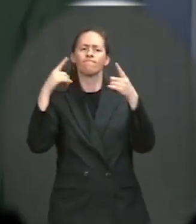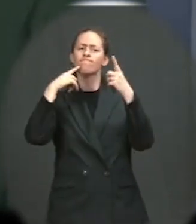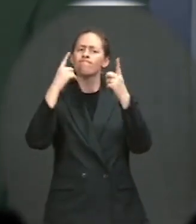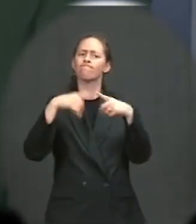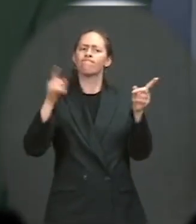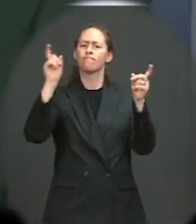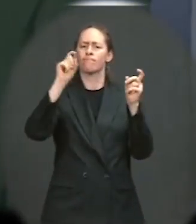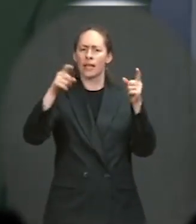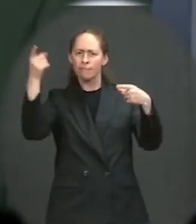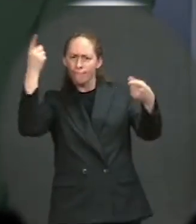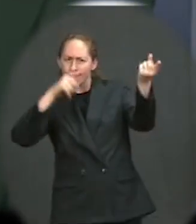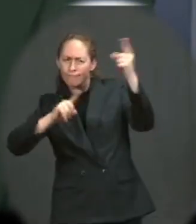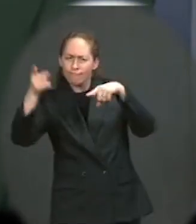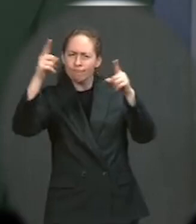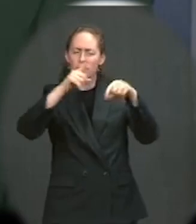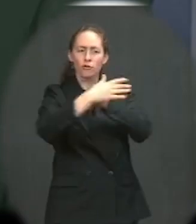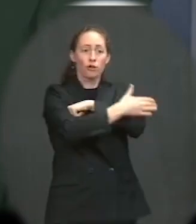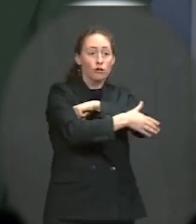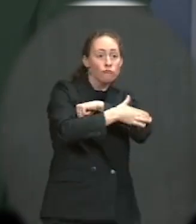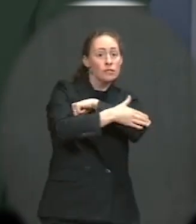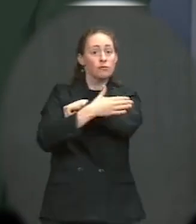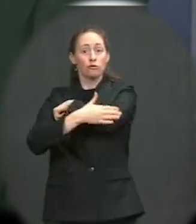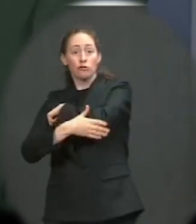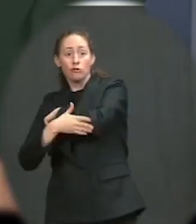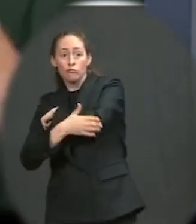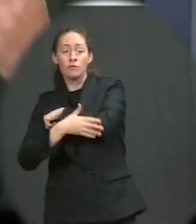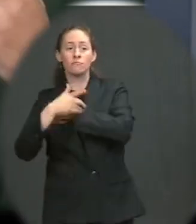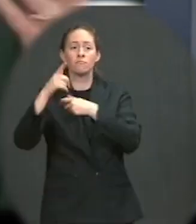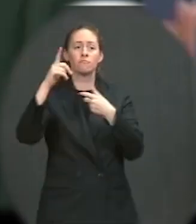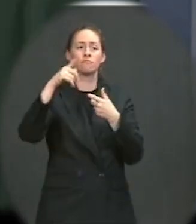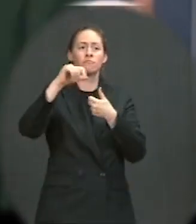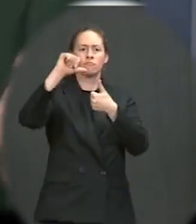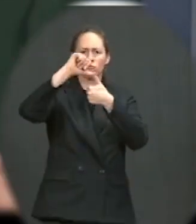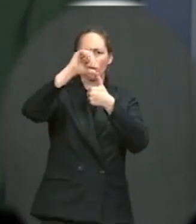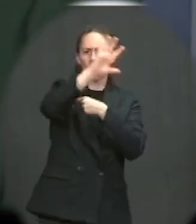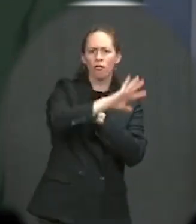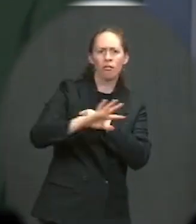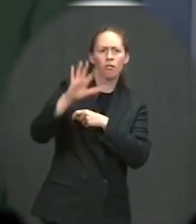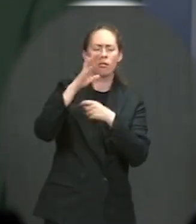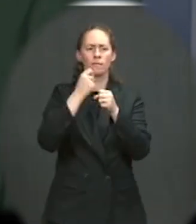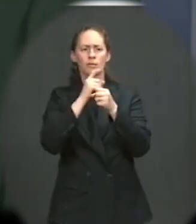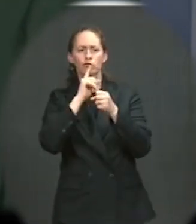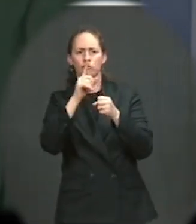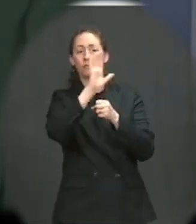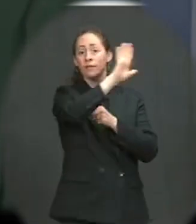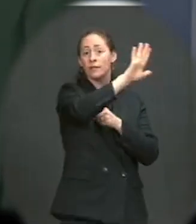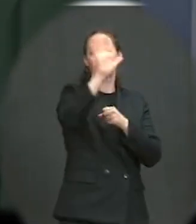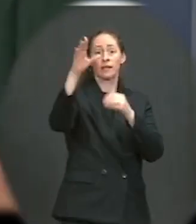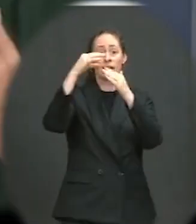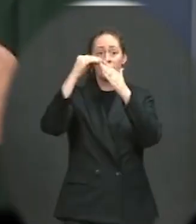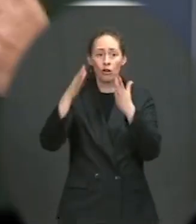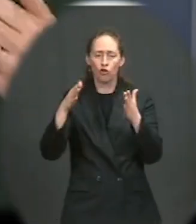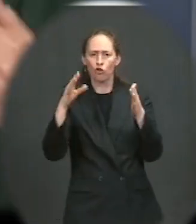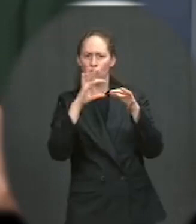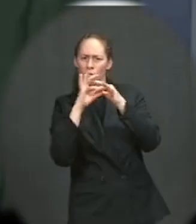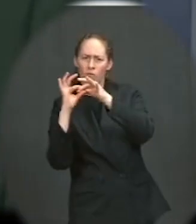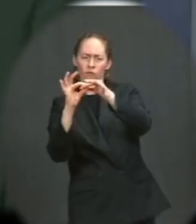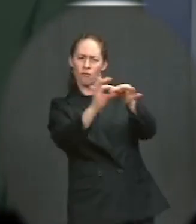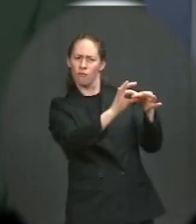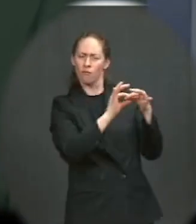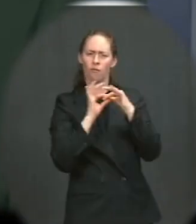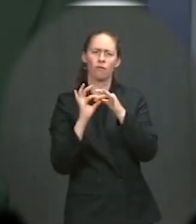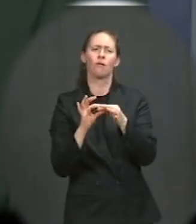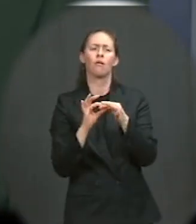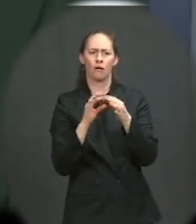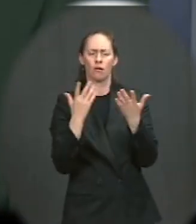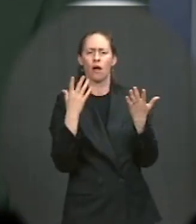countries in the region, in the Northern Triangle, through her leadership in that area. And we'll be able to assess